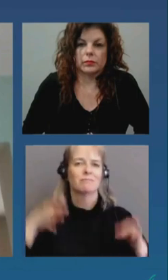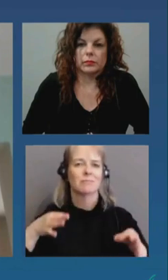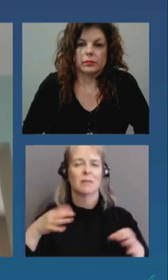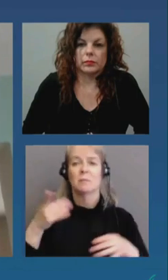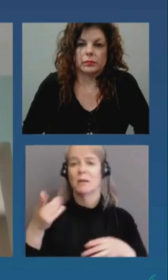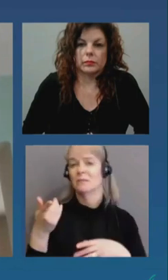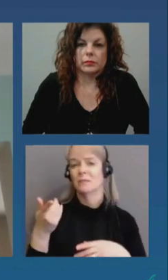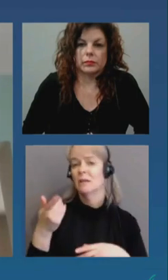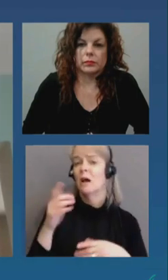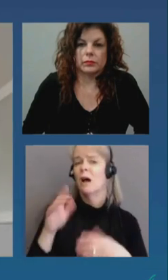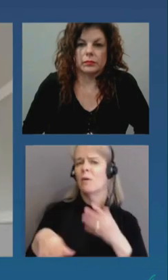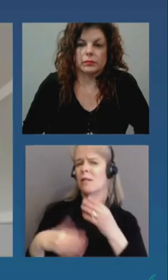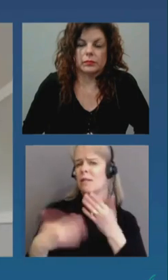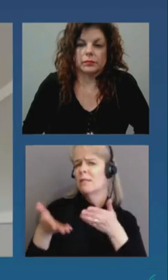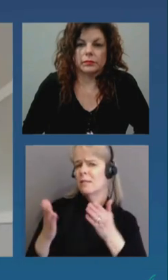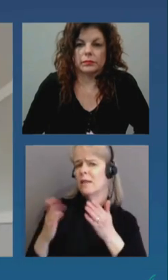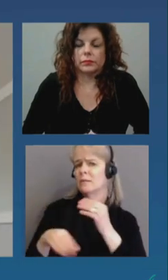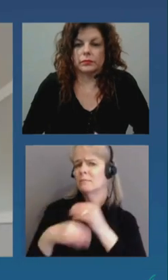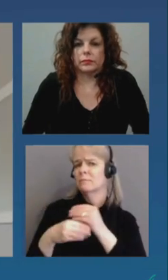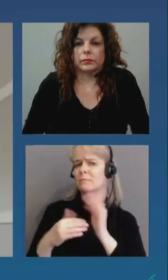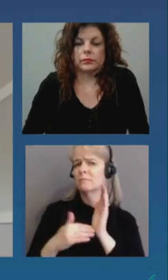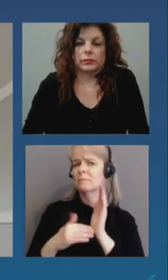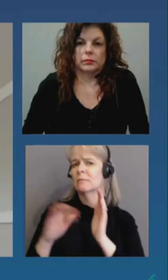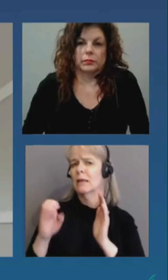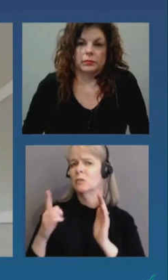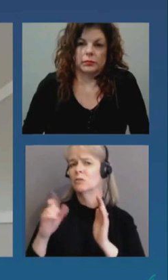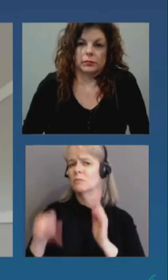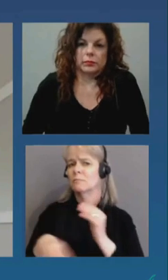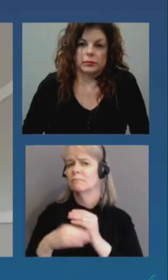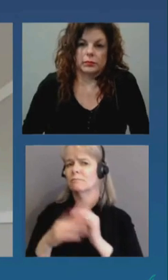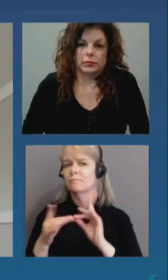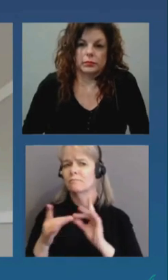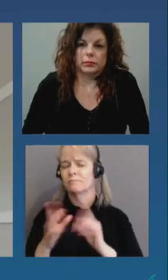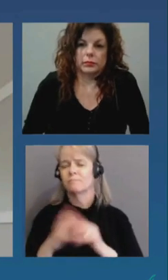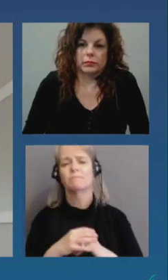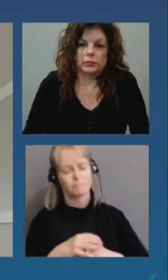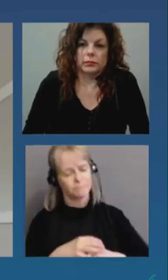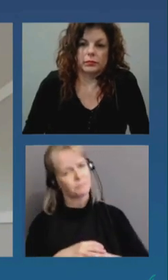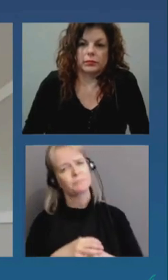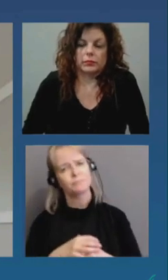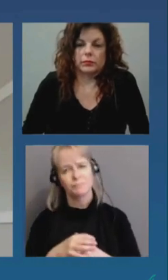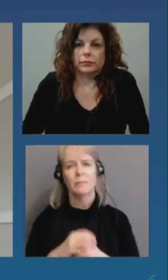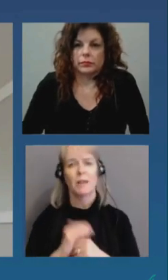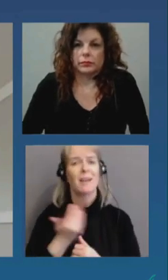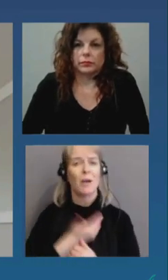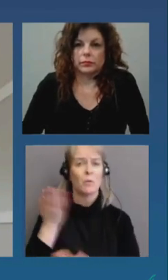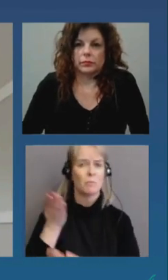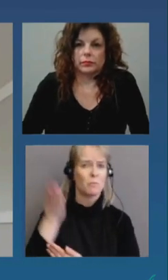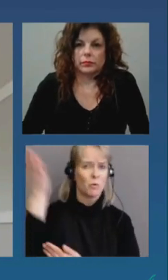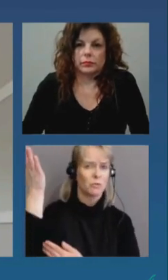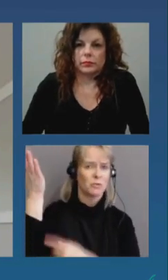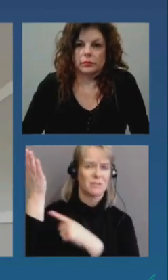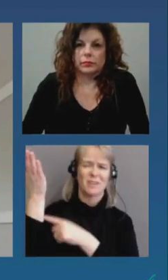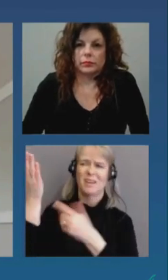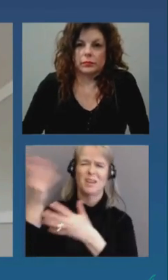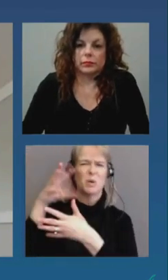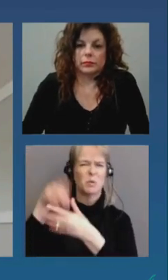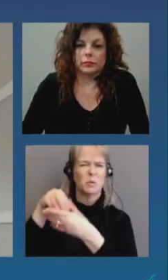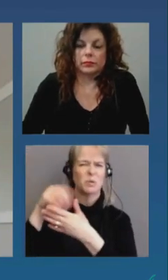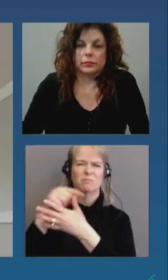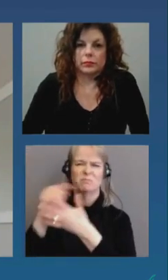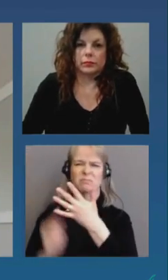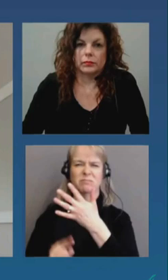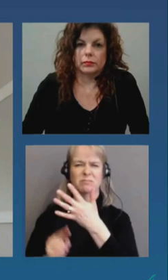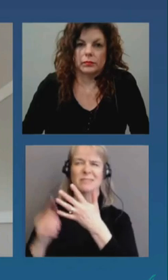uh right so there were a few few different aspects to to the motion the first was about trying to limit the number of